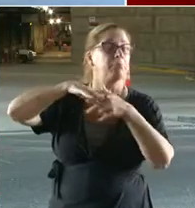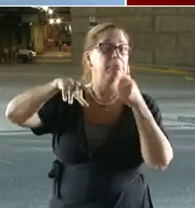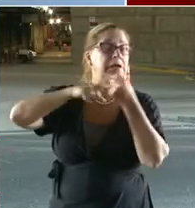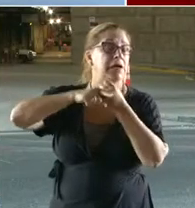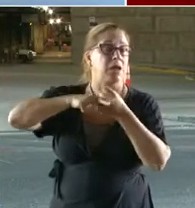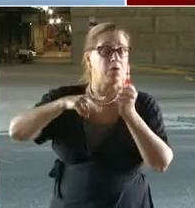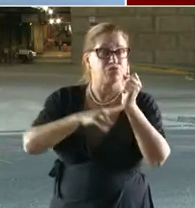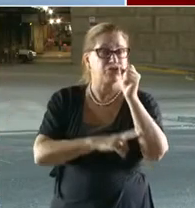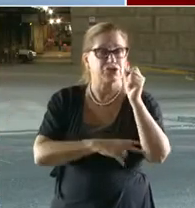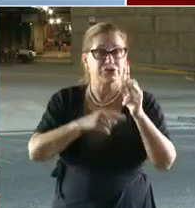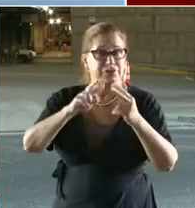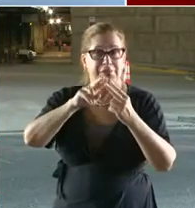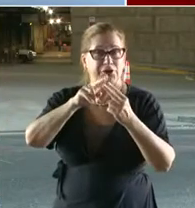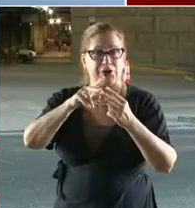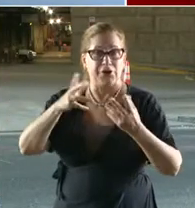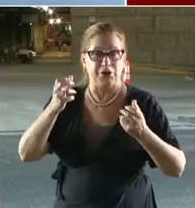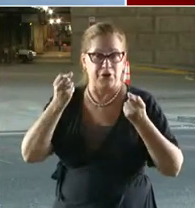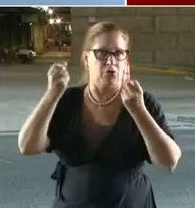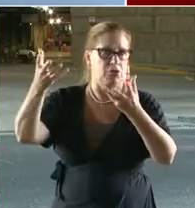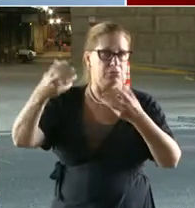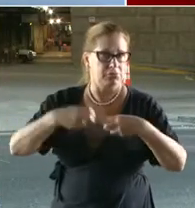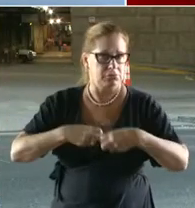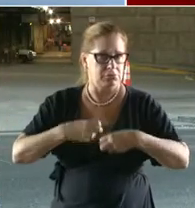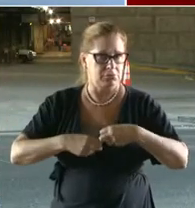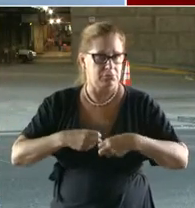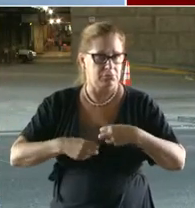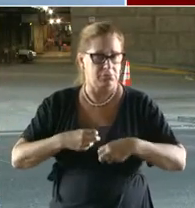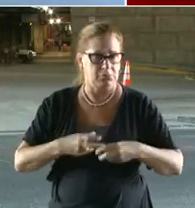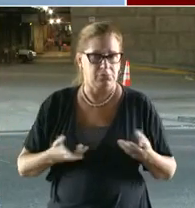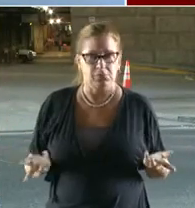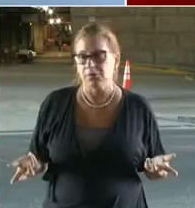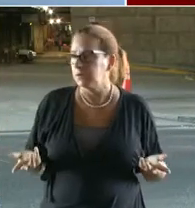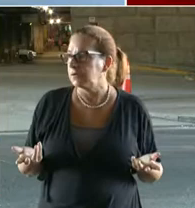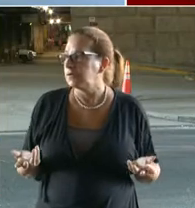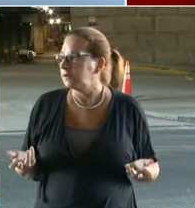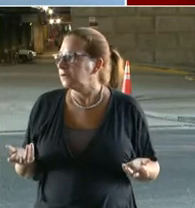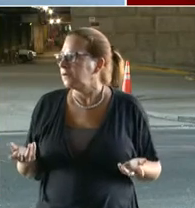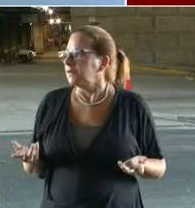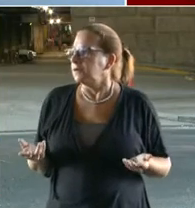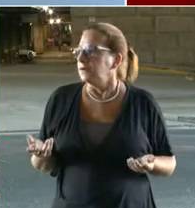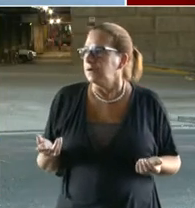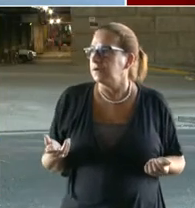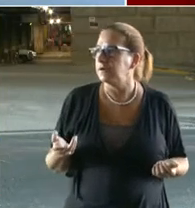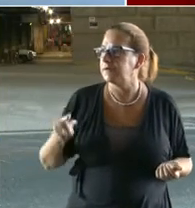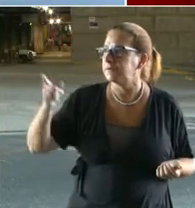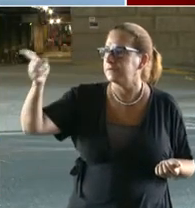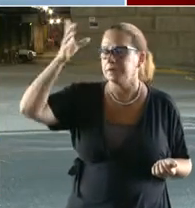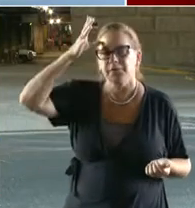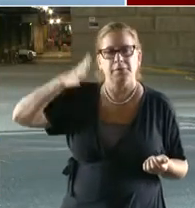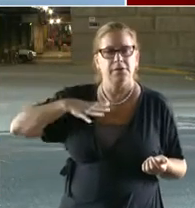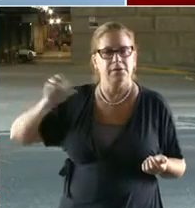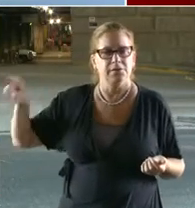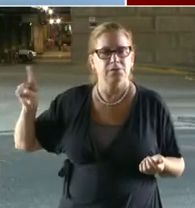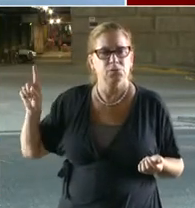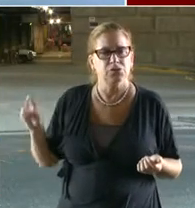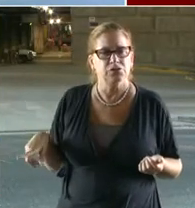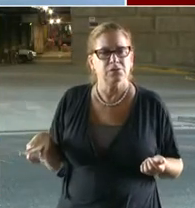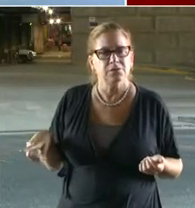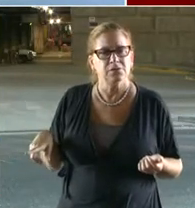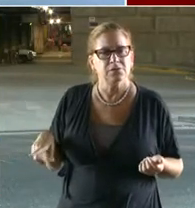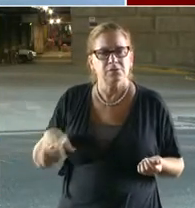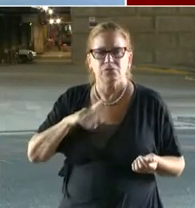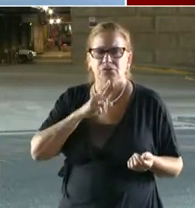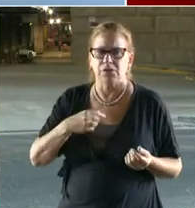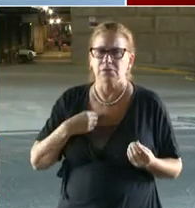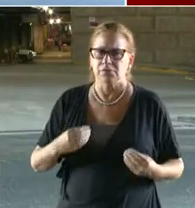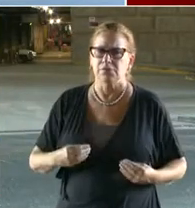And a quick follow up on that. So has this incident spurred any change in the way DDOT is evaluating things? Or are you confident in